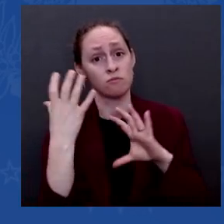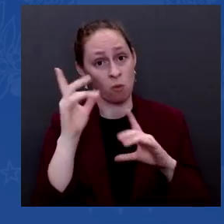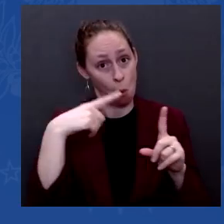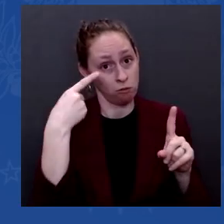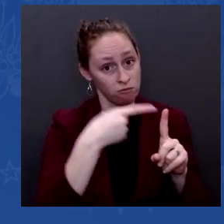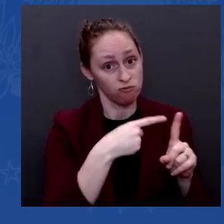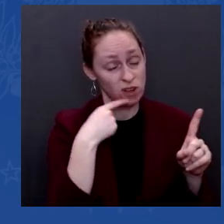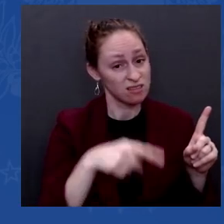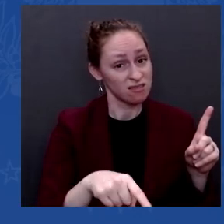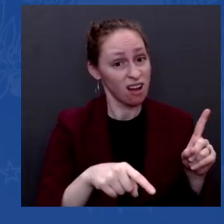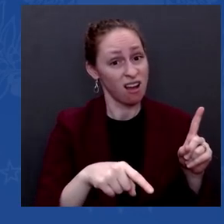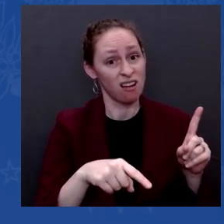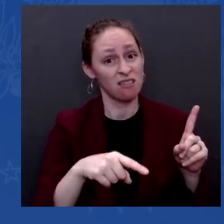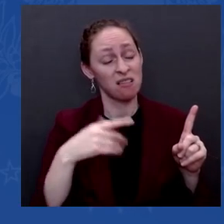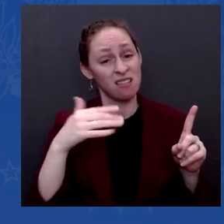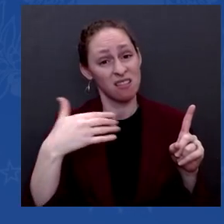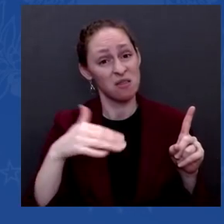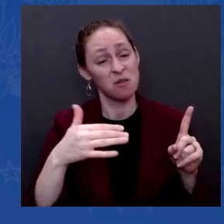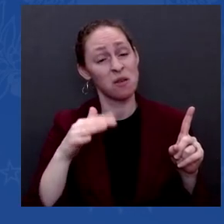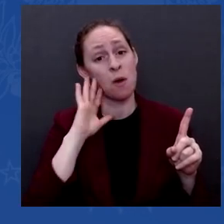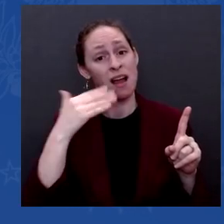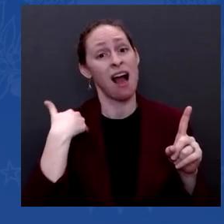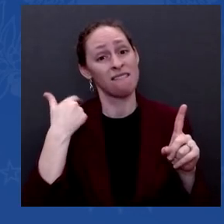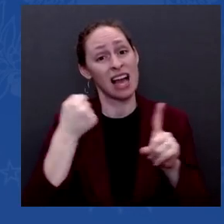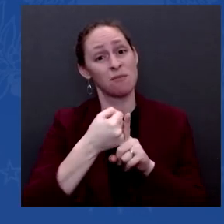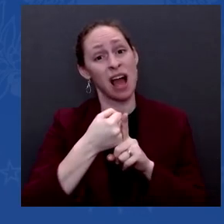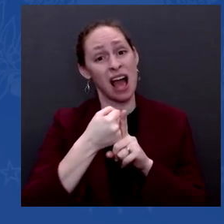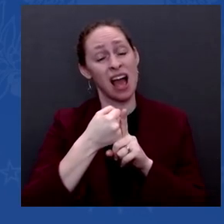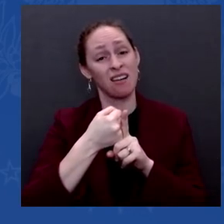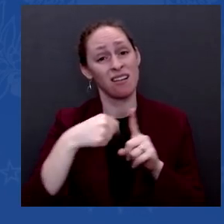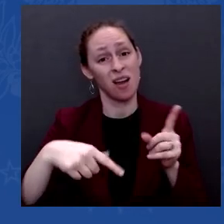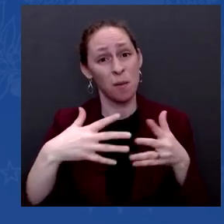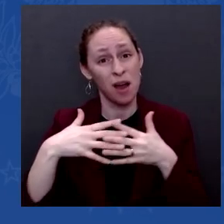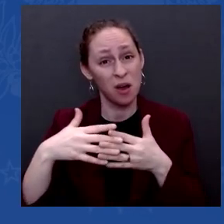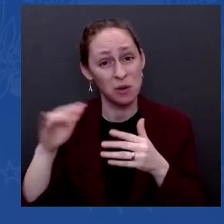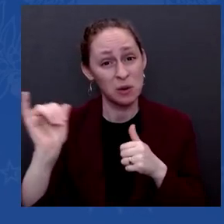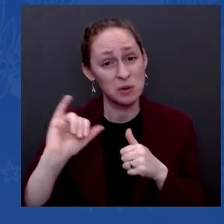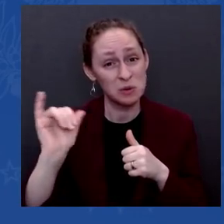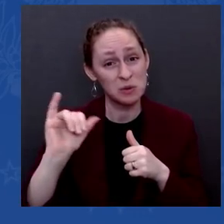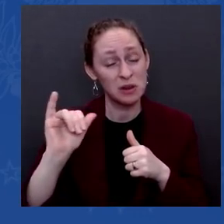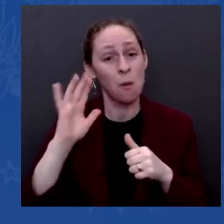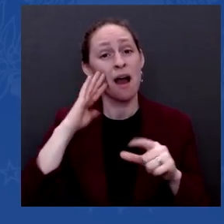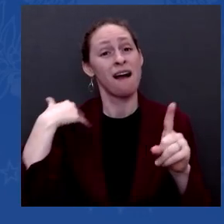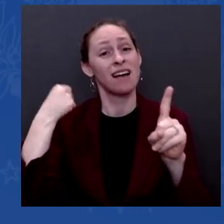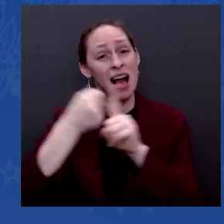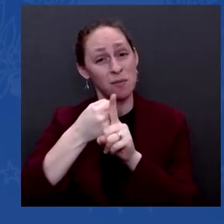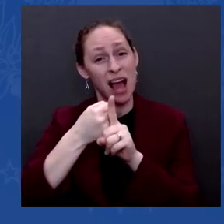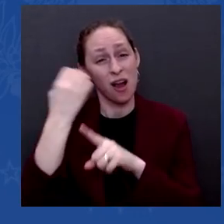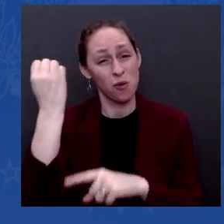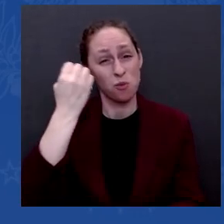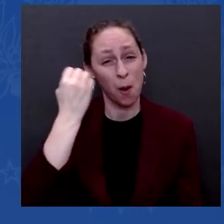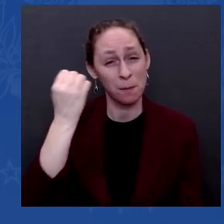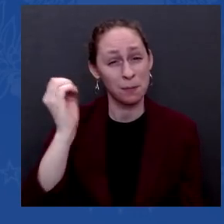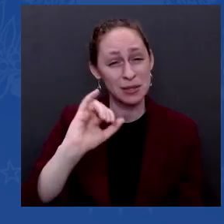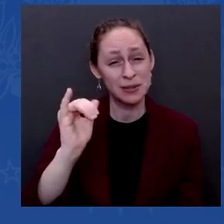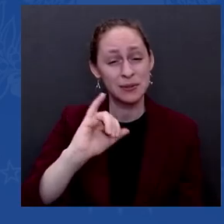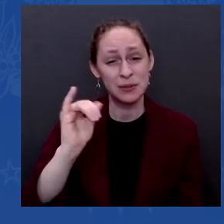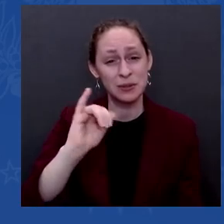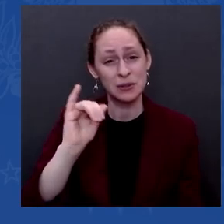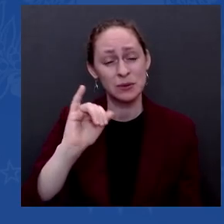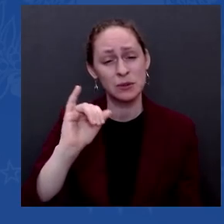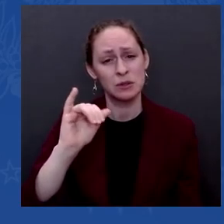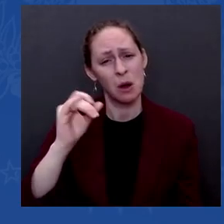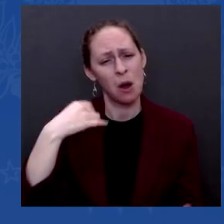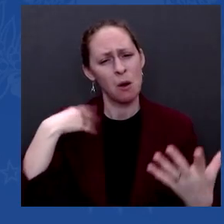I got to make sure everybody's on the same page as we move along. I think we will if there's something that is — that — where there's